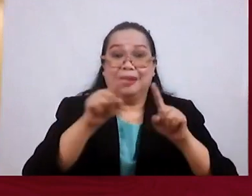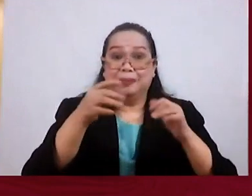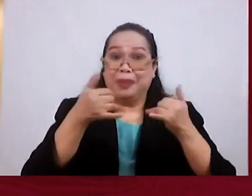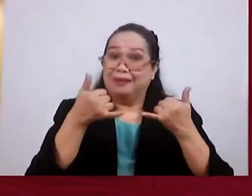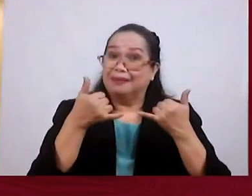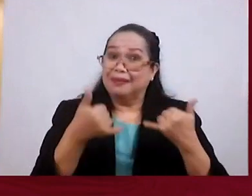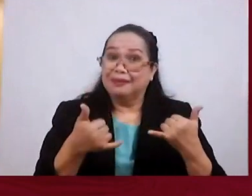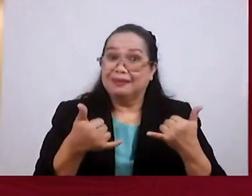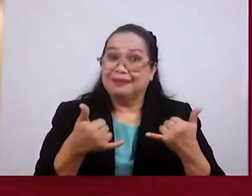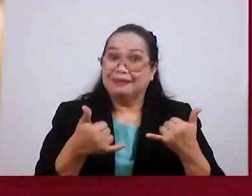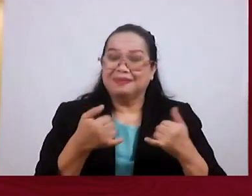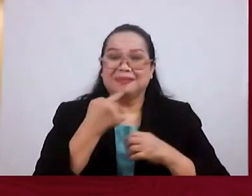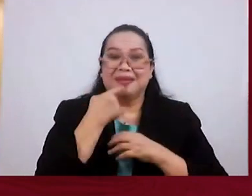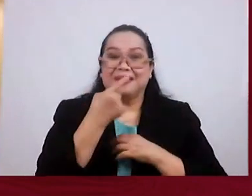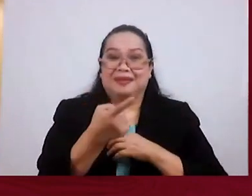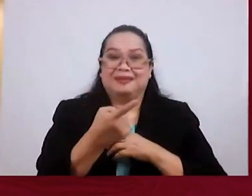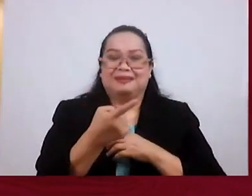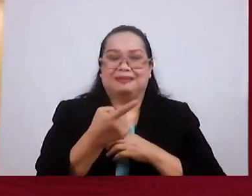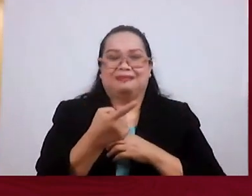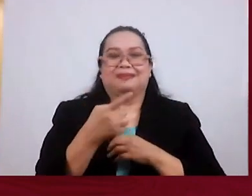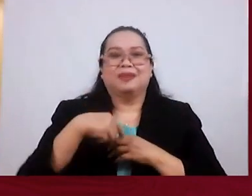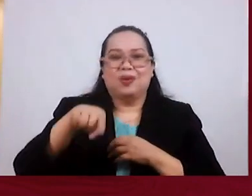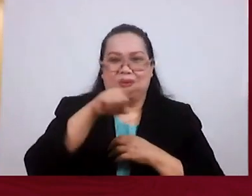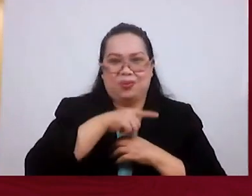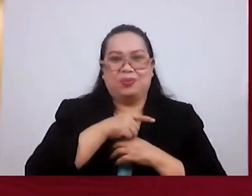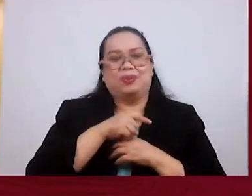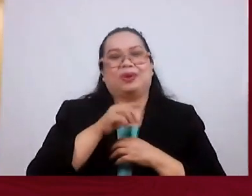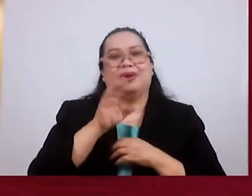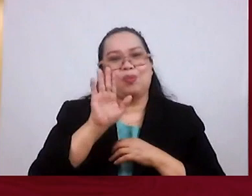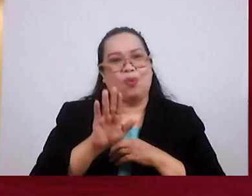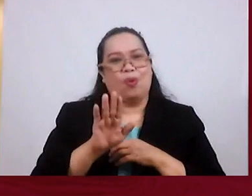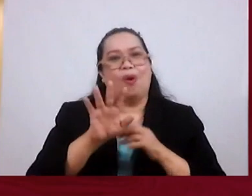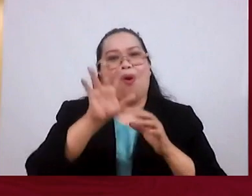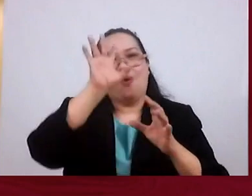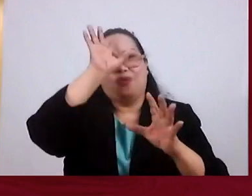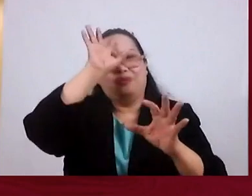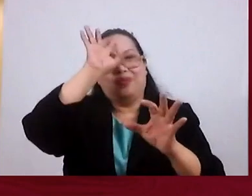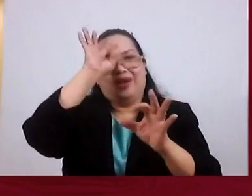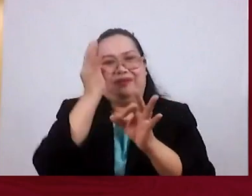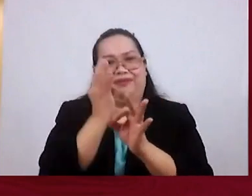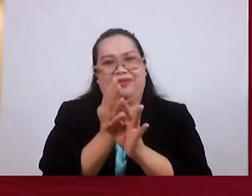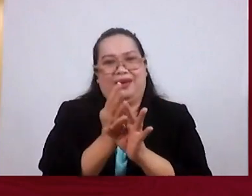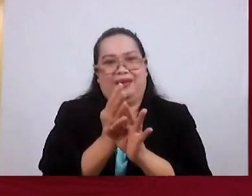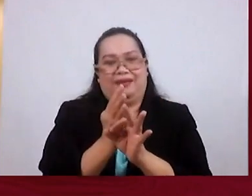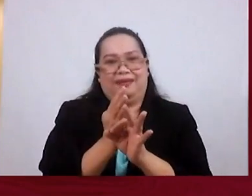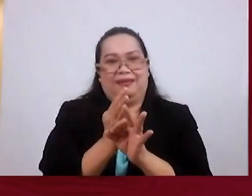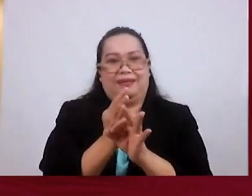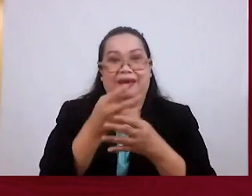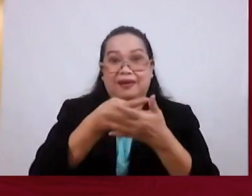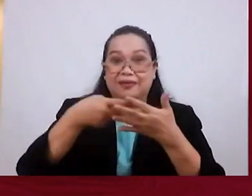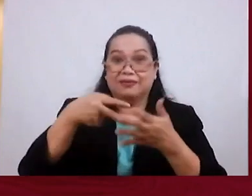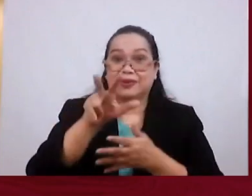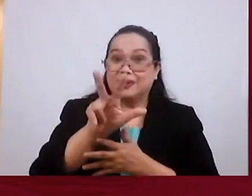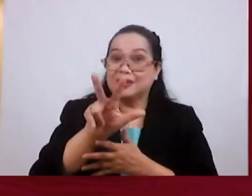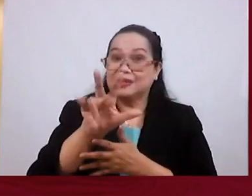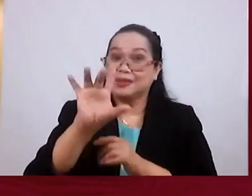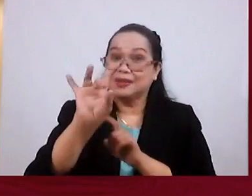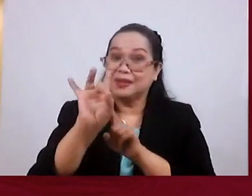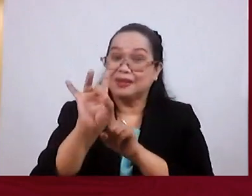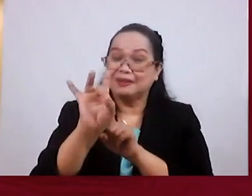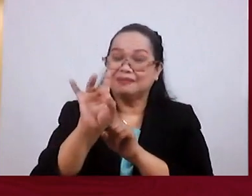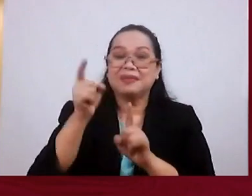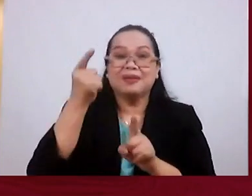Meantime He Said We We Walk By Faith Look At Verse 38 But My